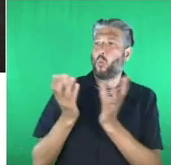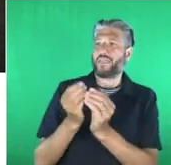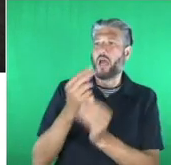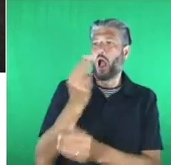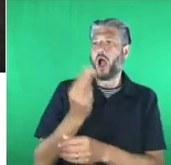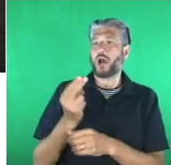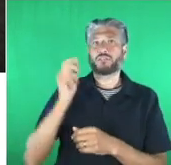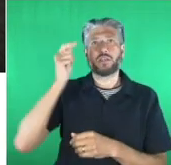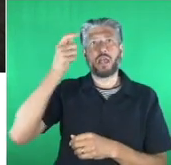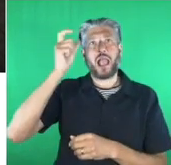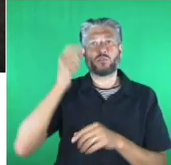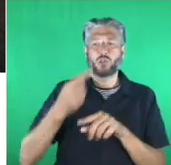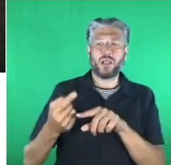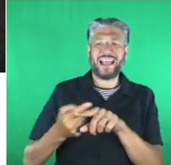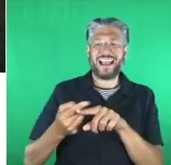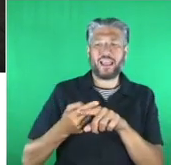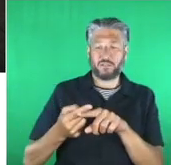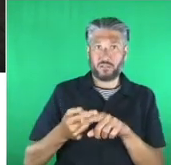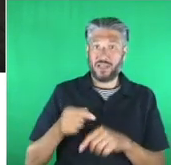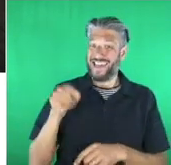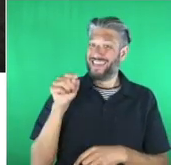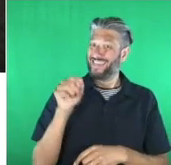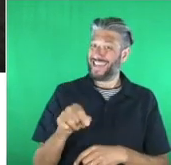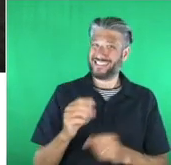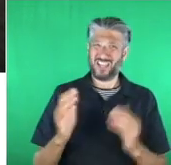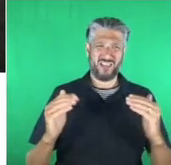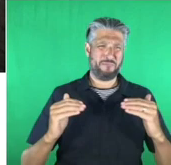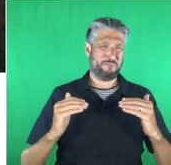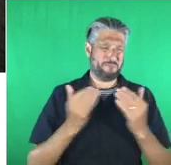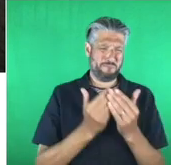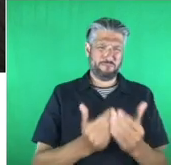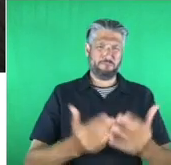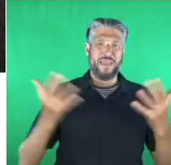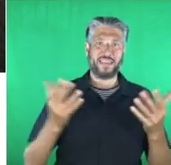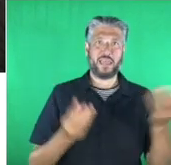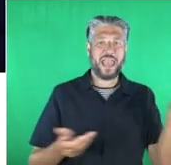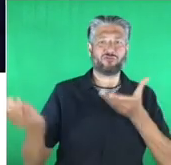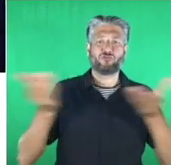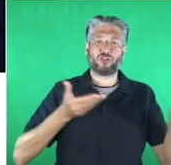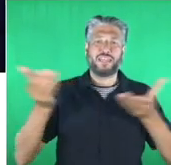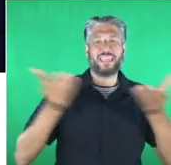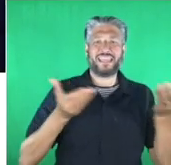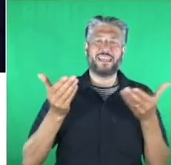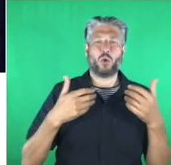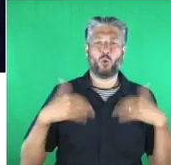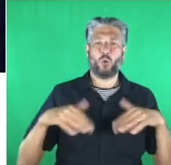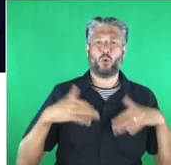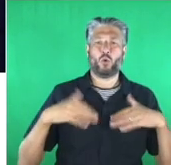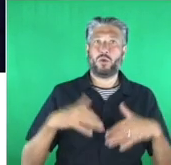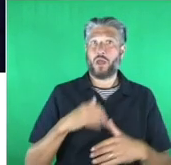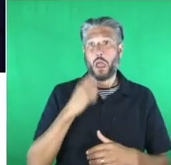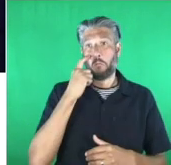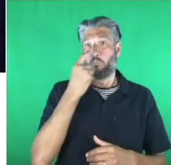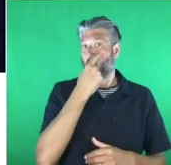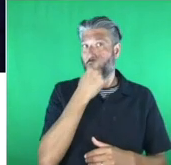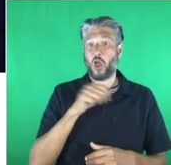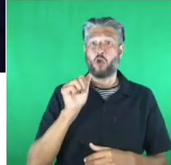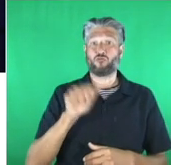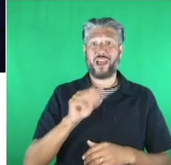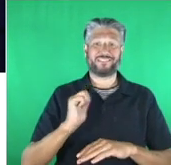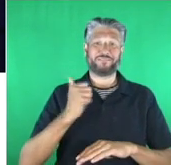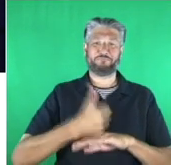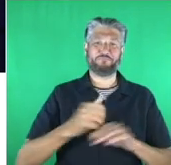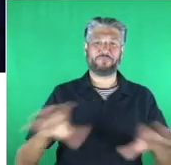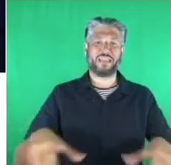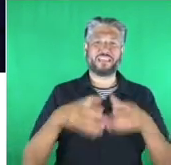than the than any other and so it just shows it was an untapped area for us to reach into we are we've formalized it so